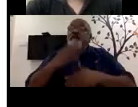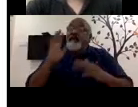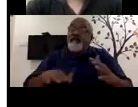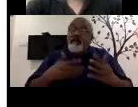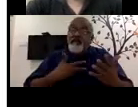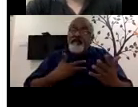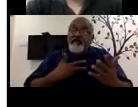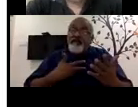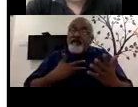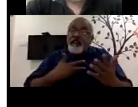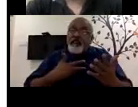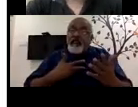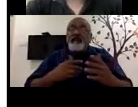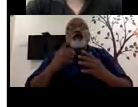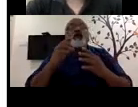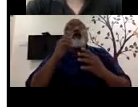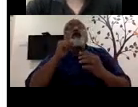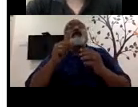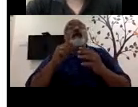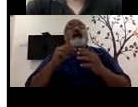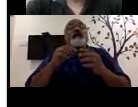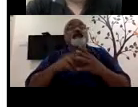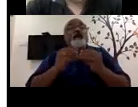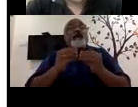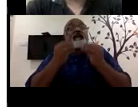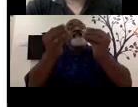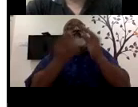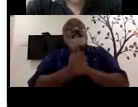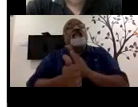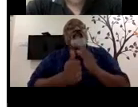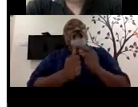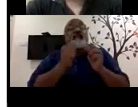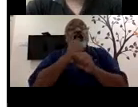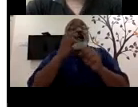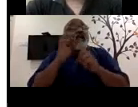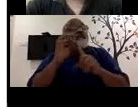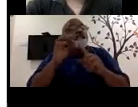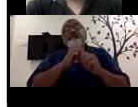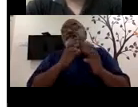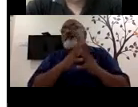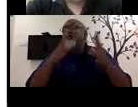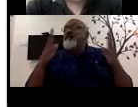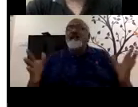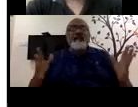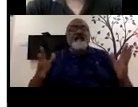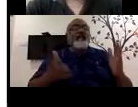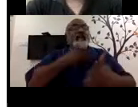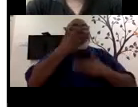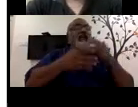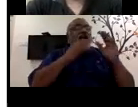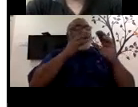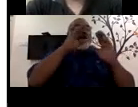talking that their employability skill is, even the gap is bigger and, uh, training avenues are limited.